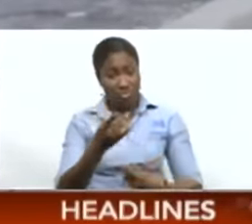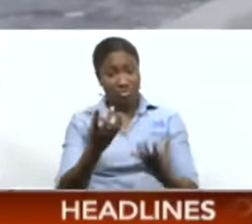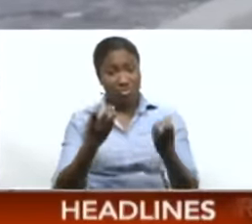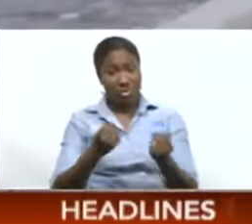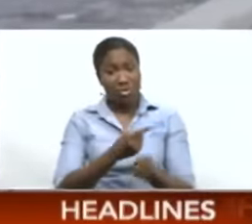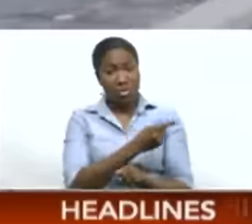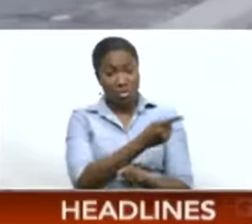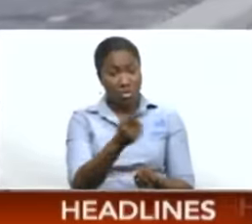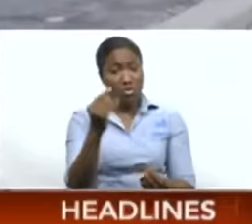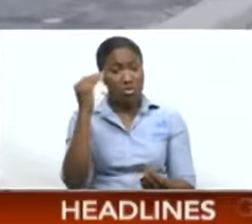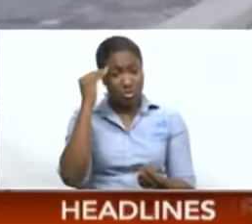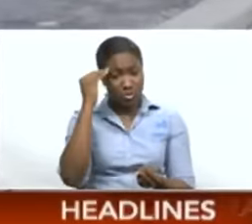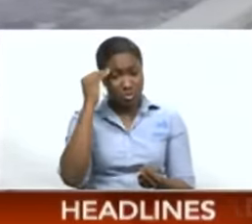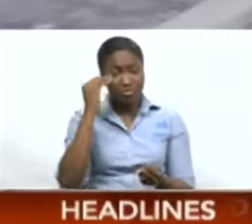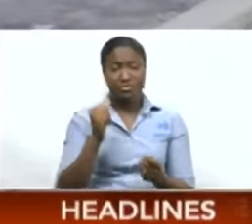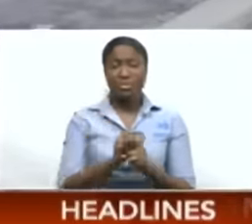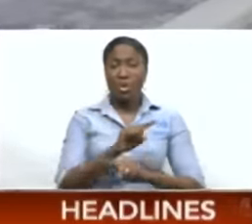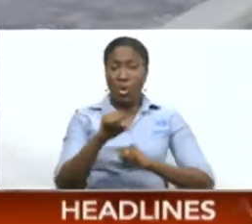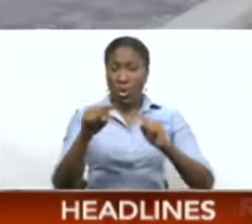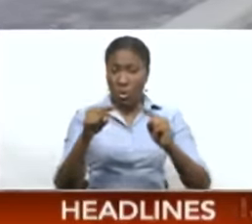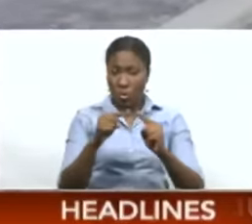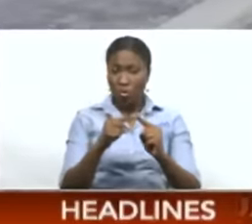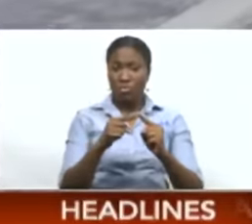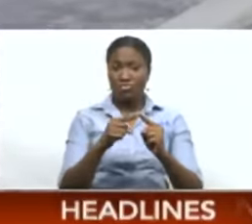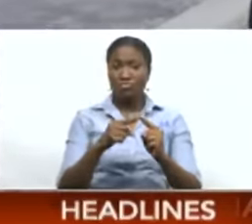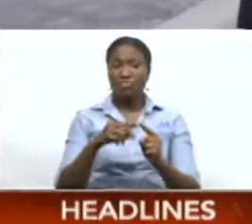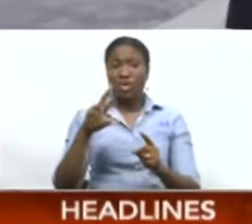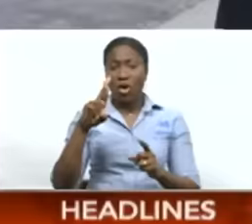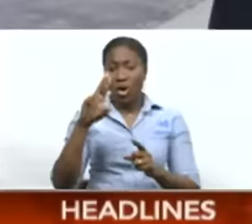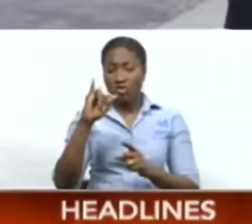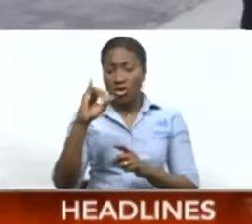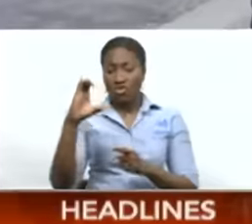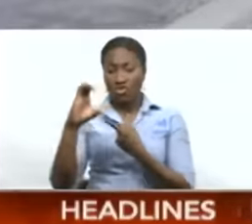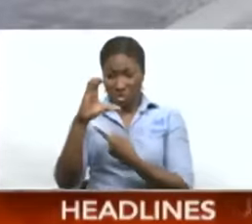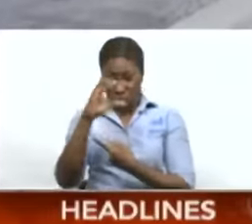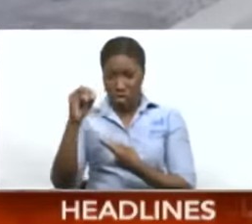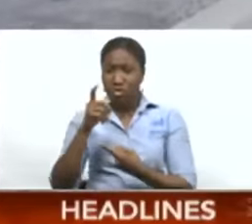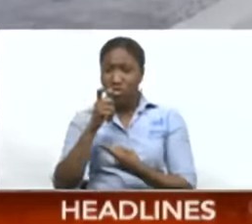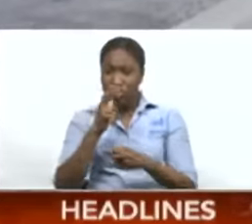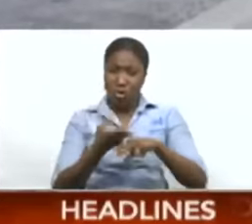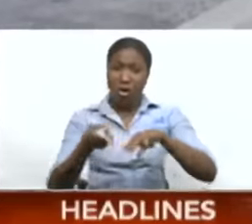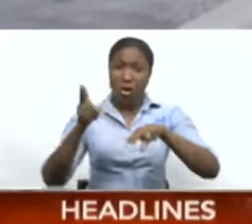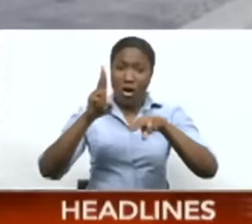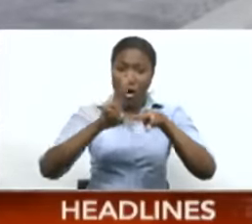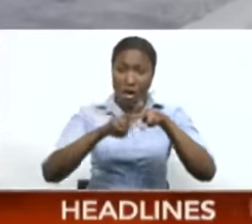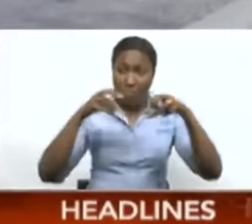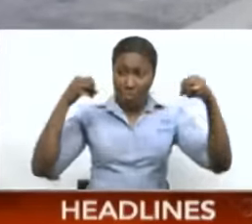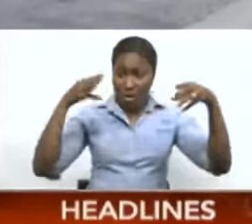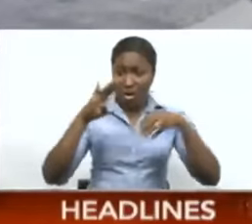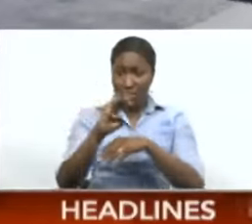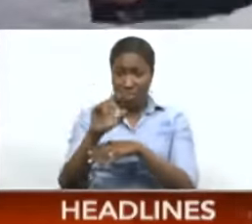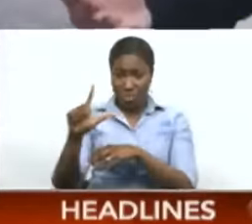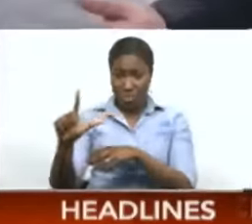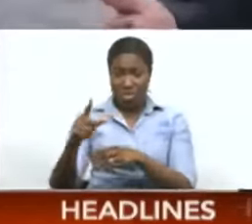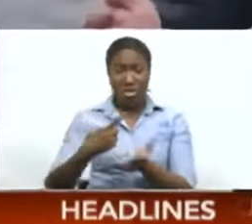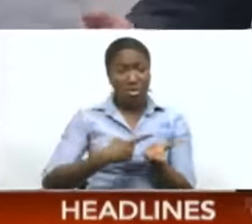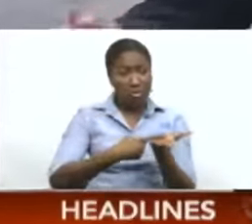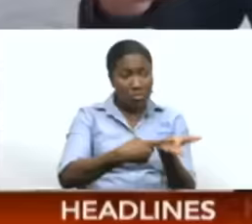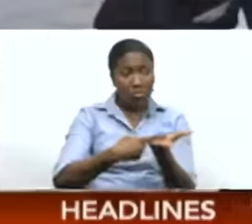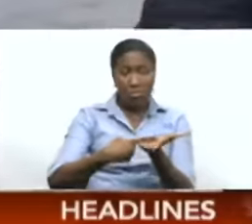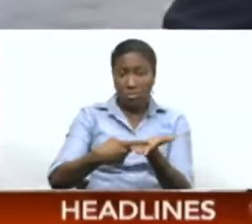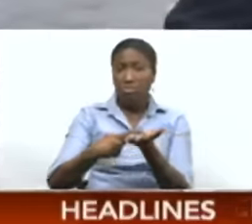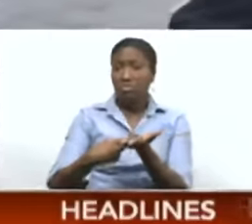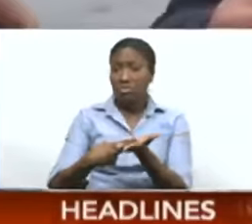what were proposed during the consultation process, meaning despite public pushback, nothing changed. However, certain